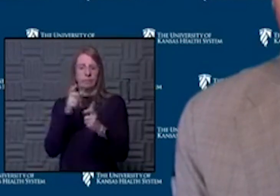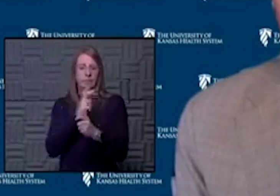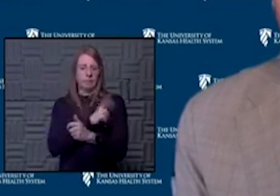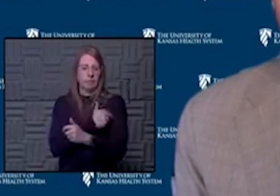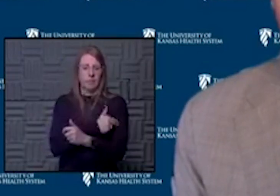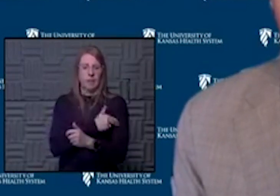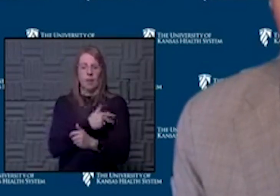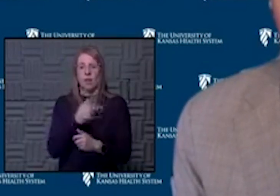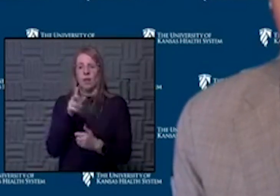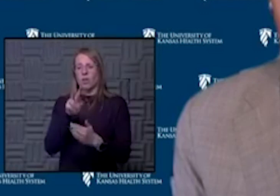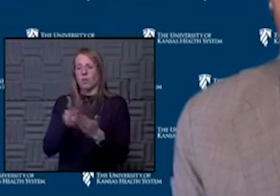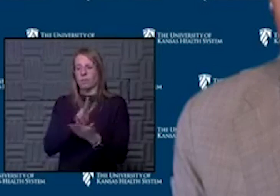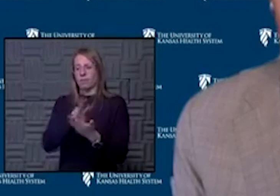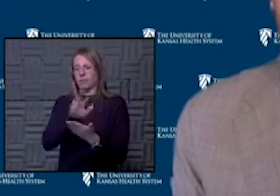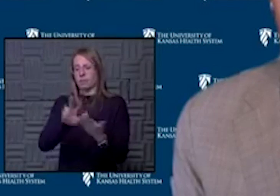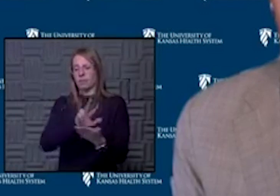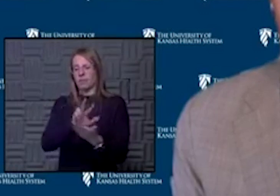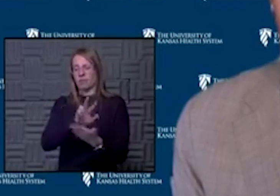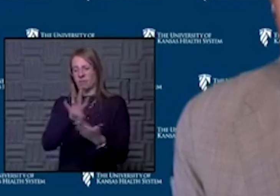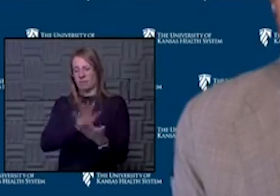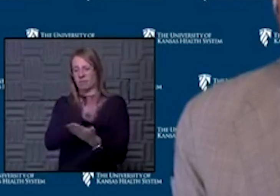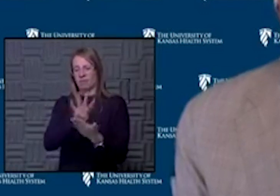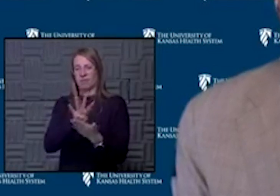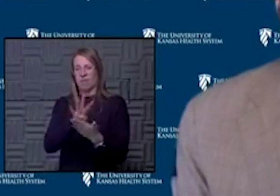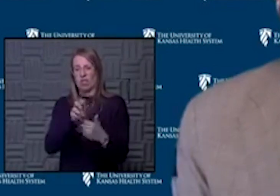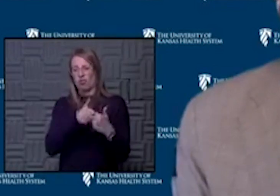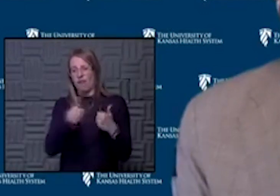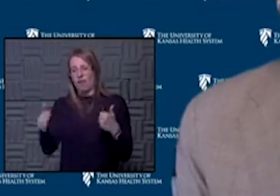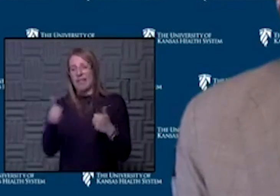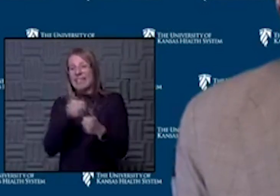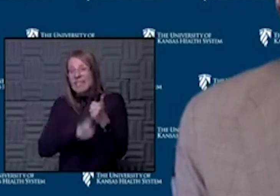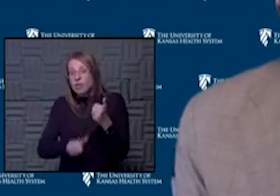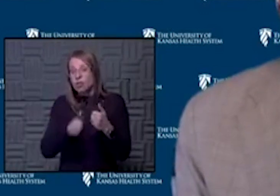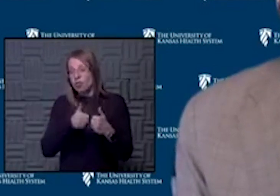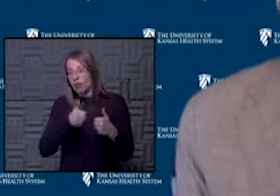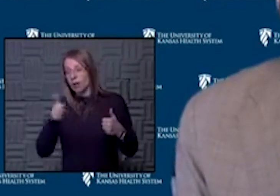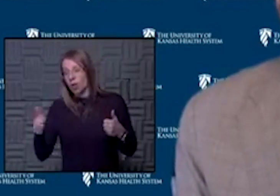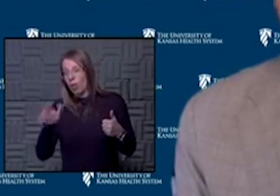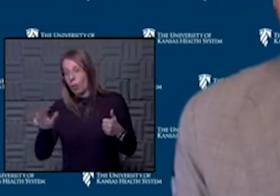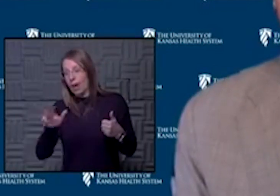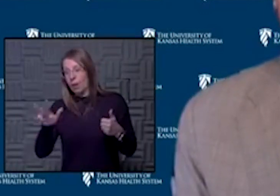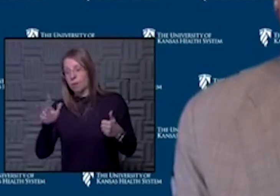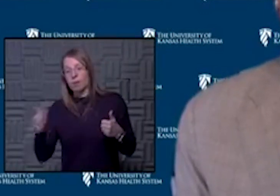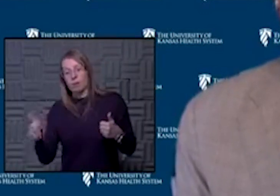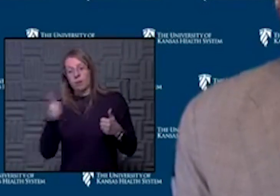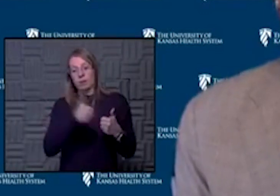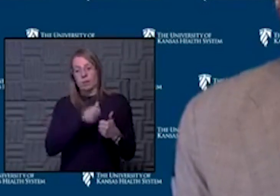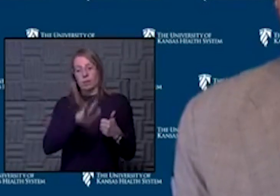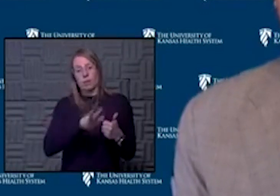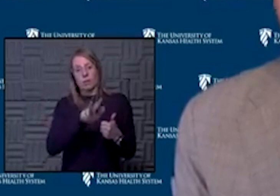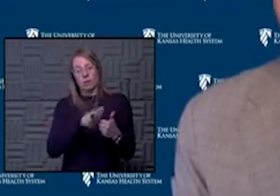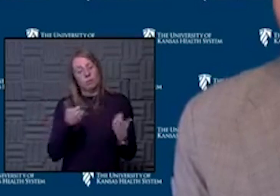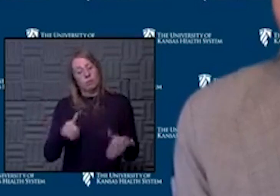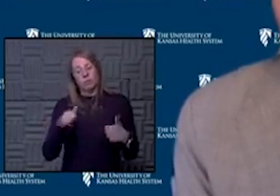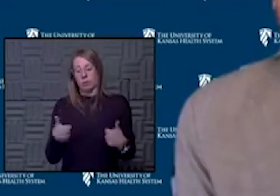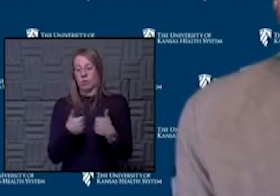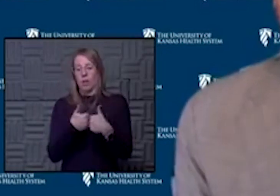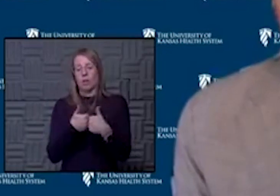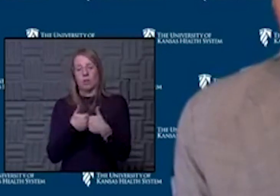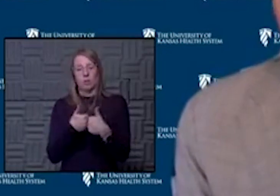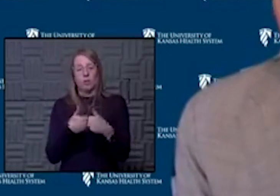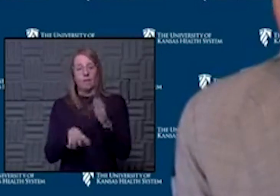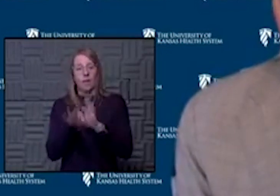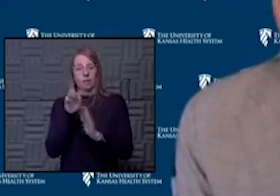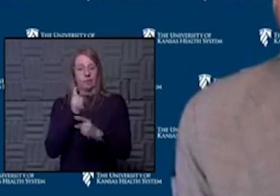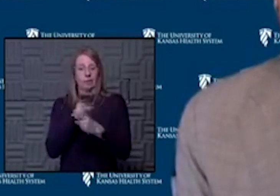transport run, maybe two or three or four hours in each direction, is as much of a challenge as finding the right place. And